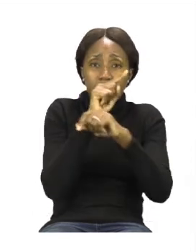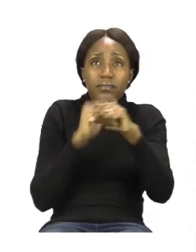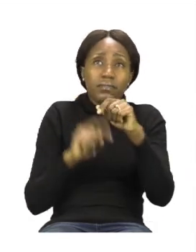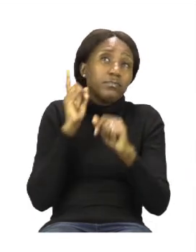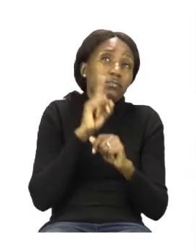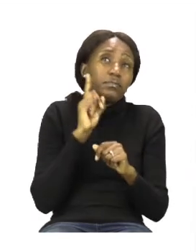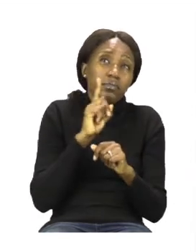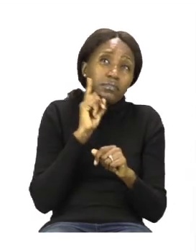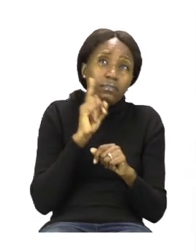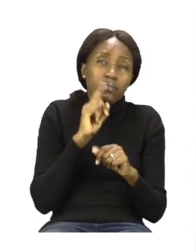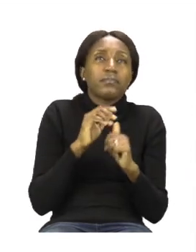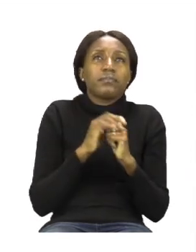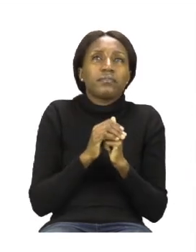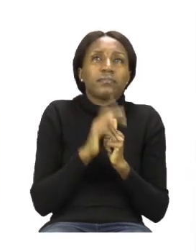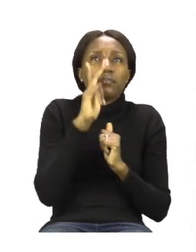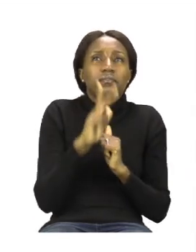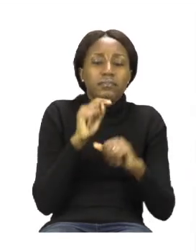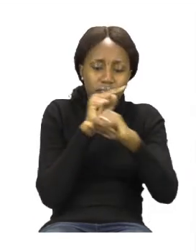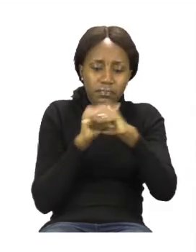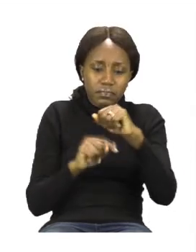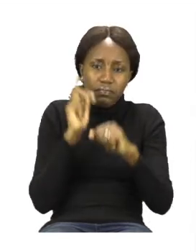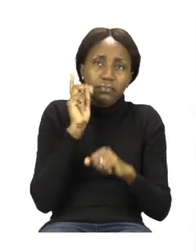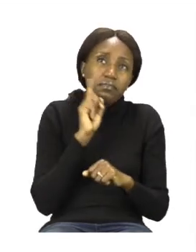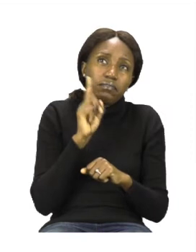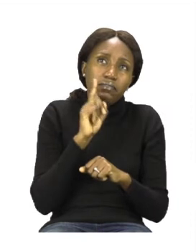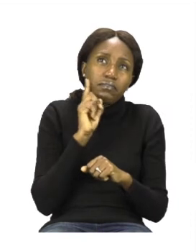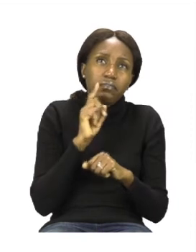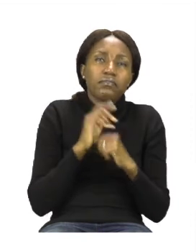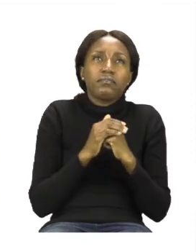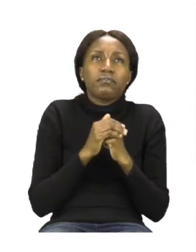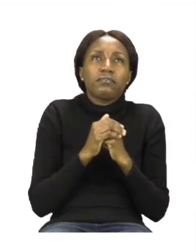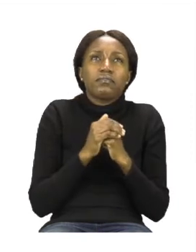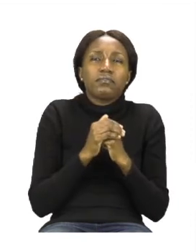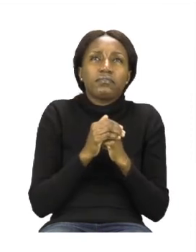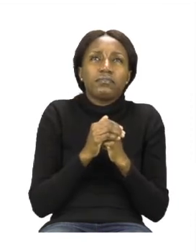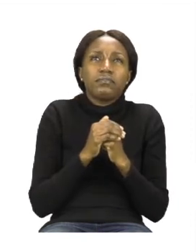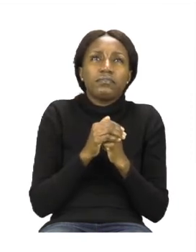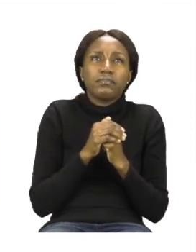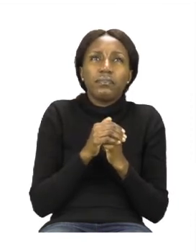Shopkeeper. Now I want us to say that word slowly.